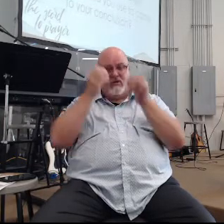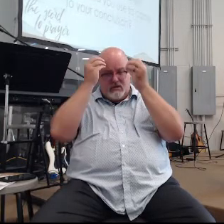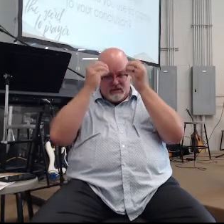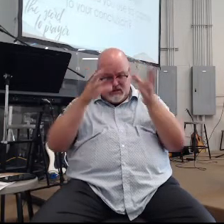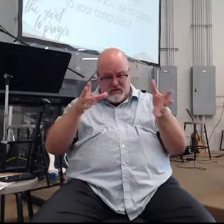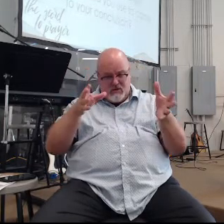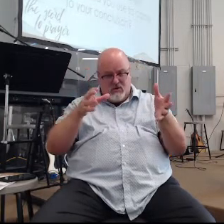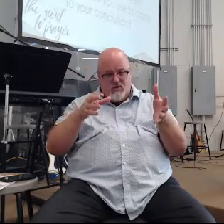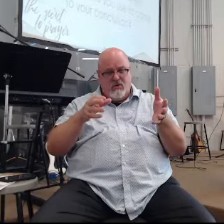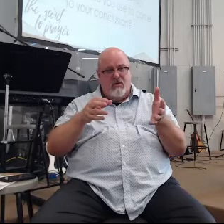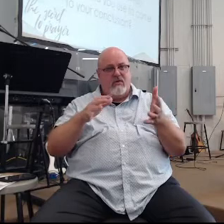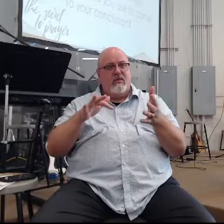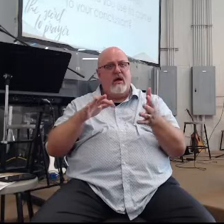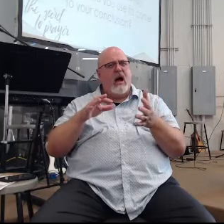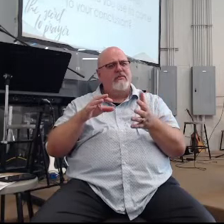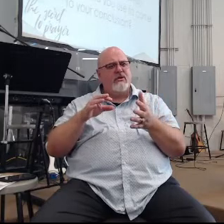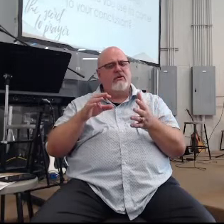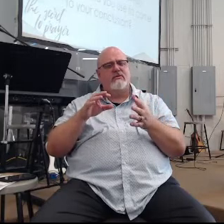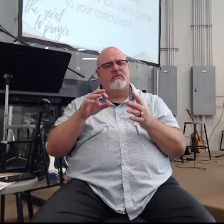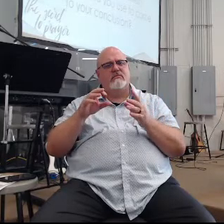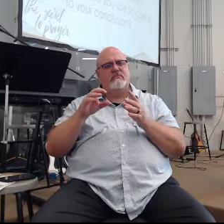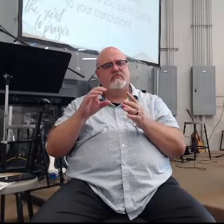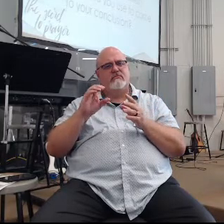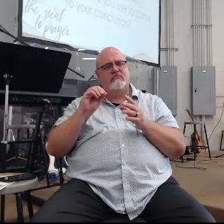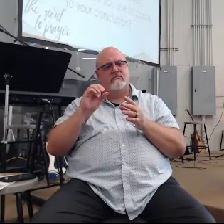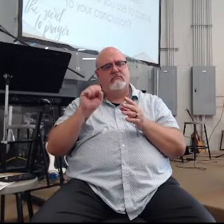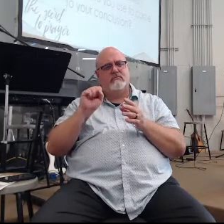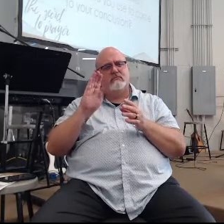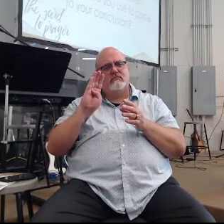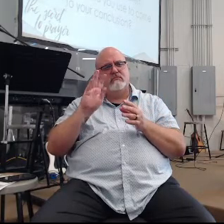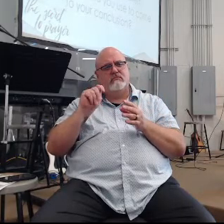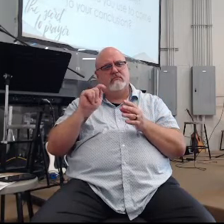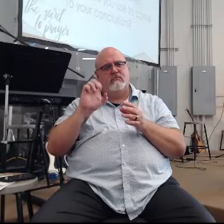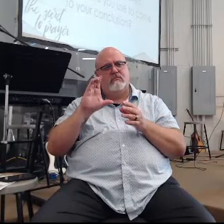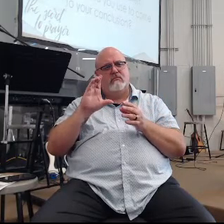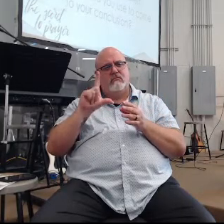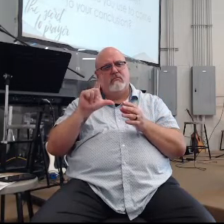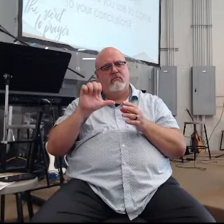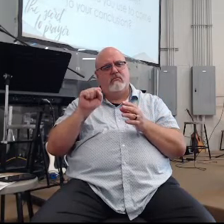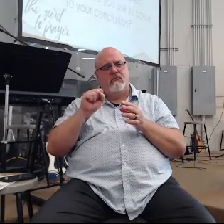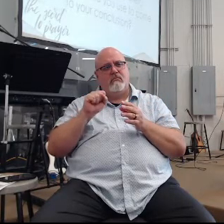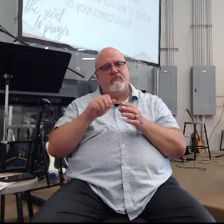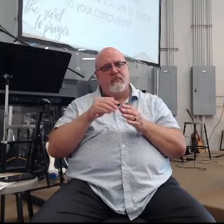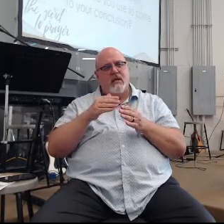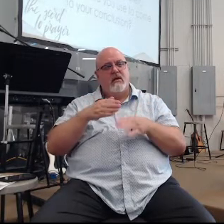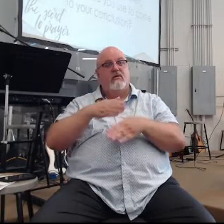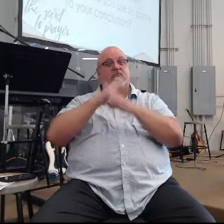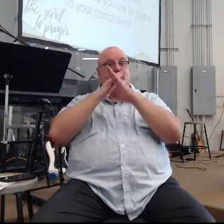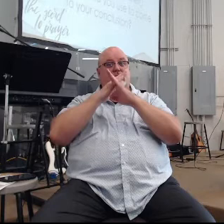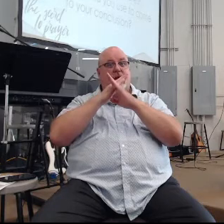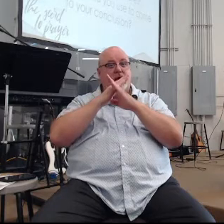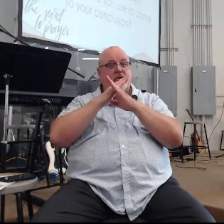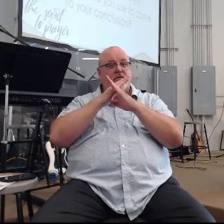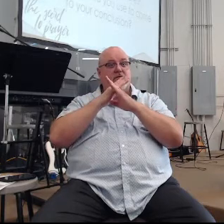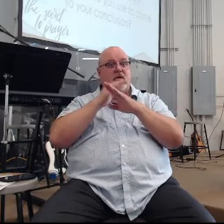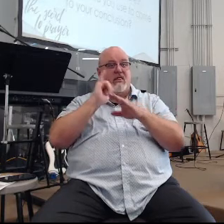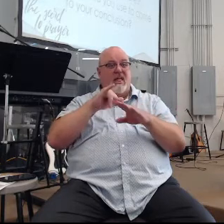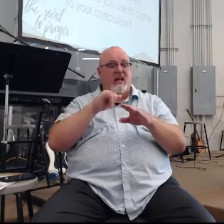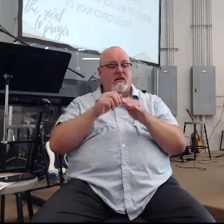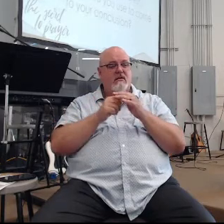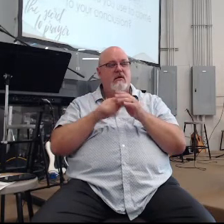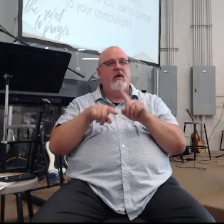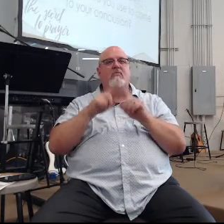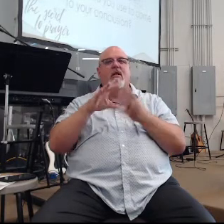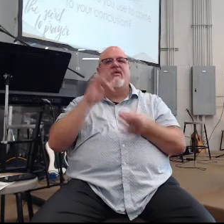I'm not even going to talk about those obstacles next week what we want to talk about is just what prayer is and why it even matters and the Holy